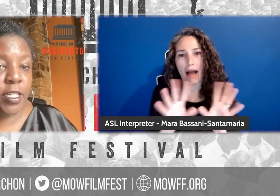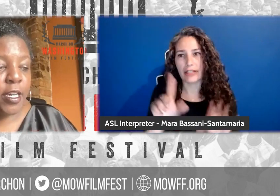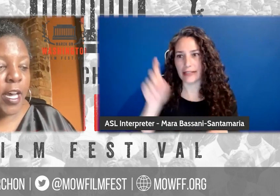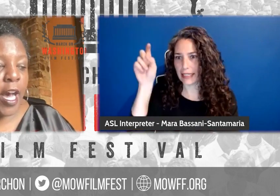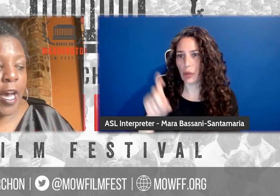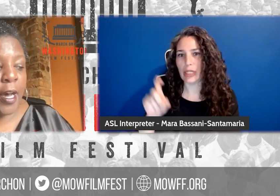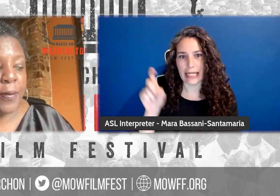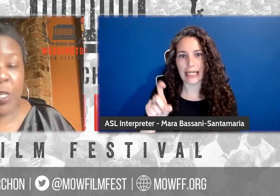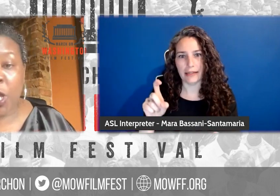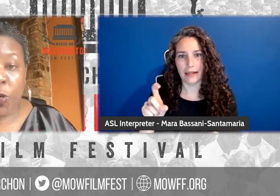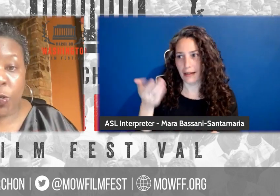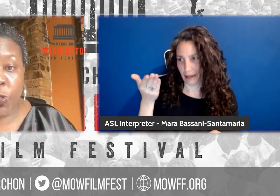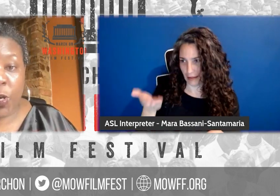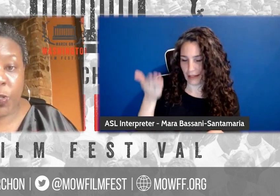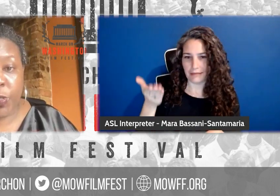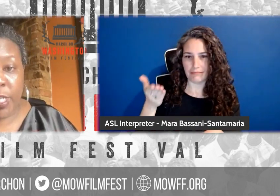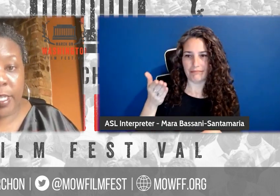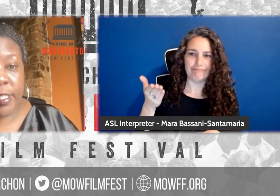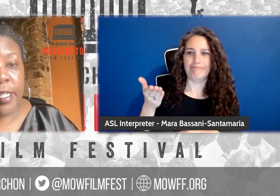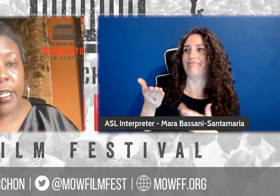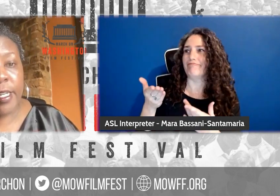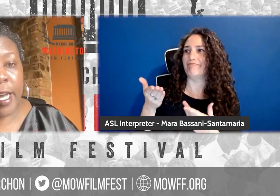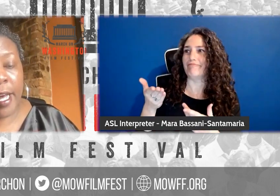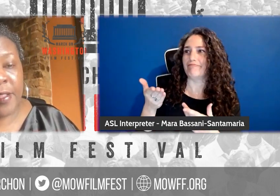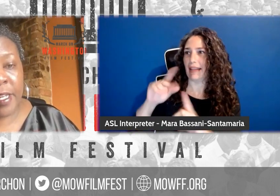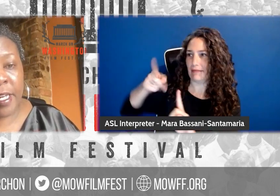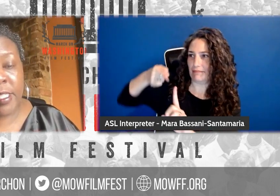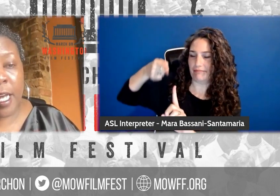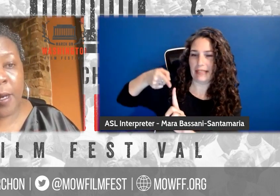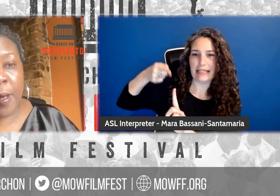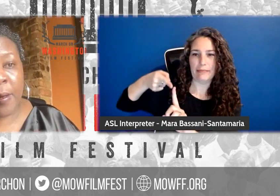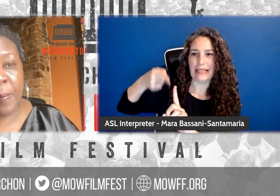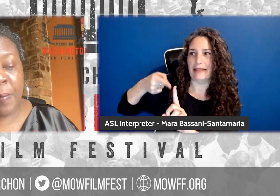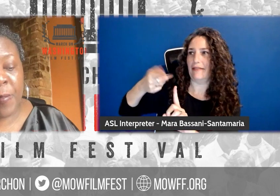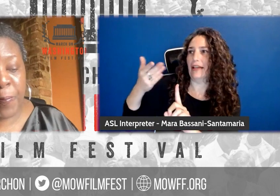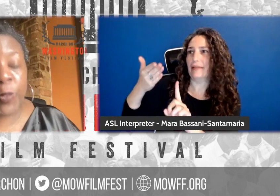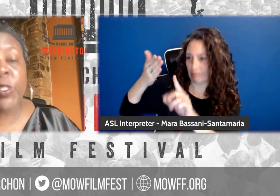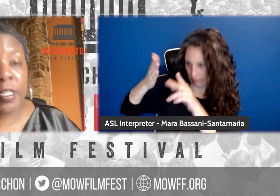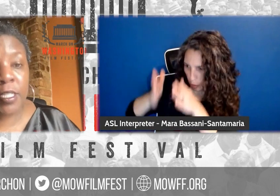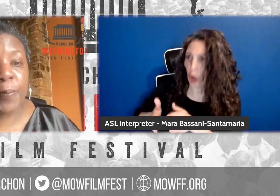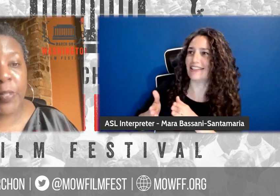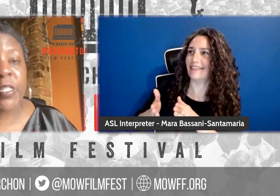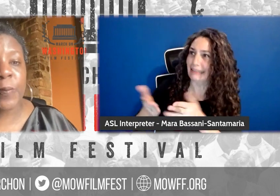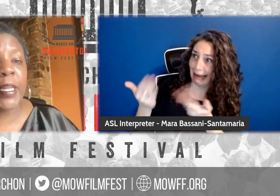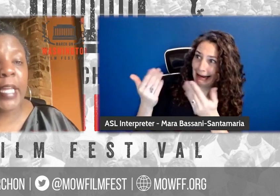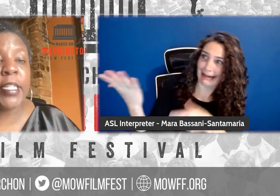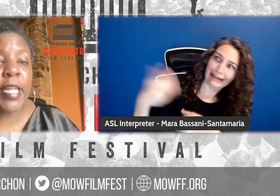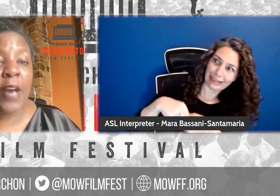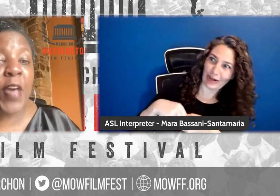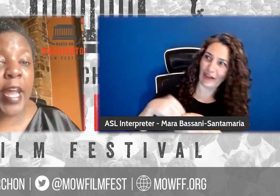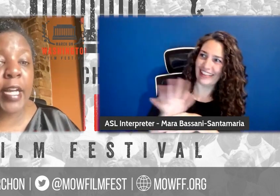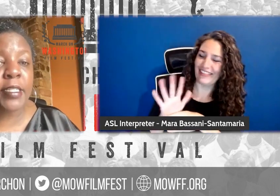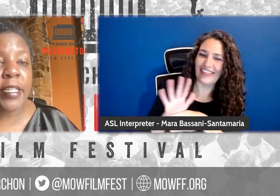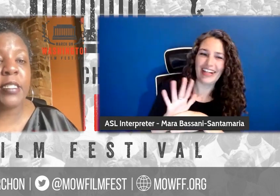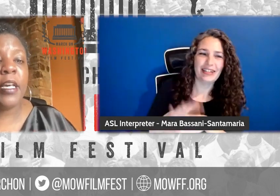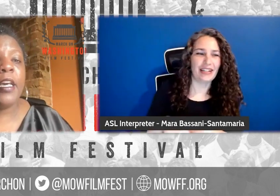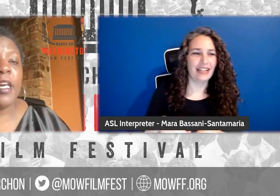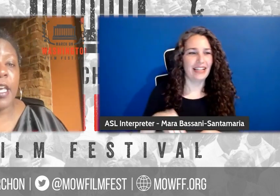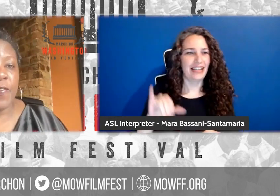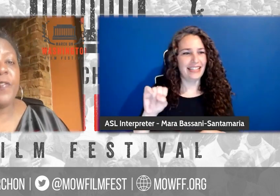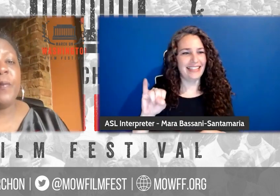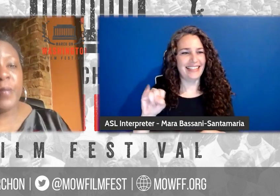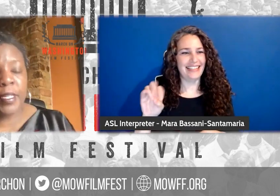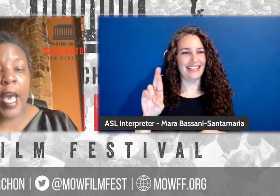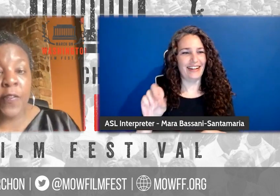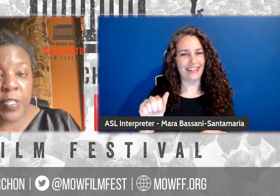need, you know, you know, you need the person to participate and they need to have that access. People